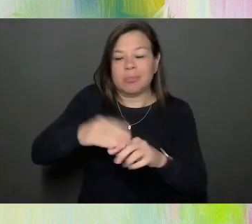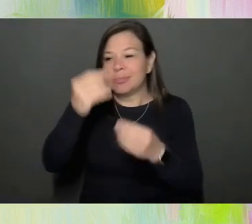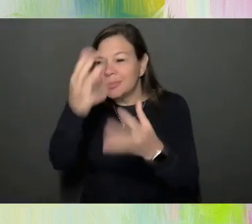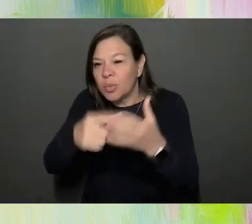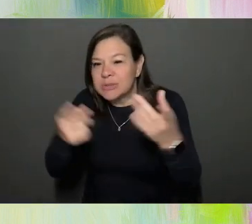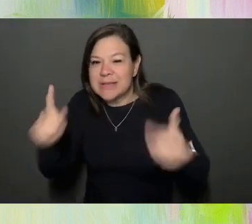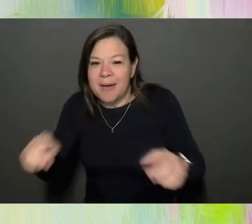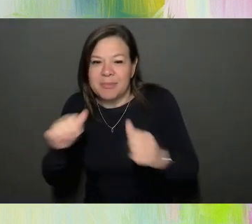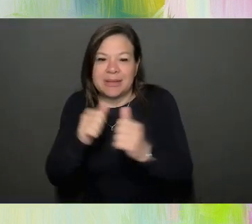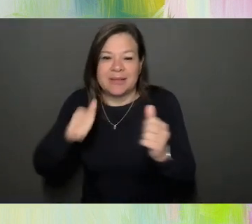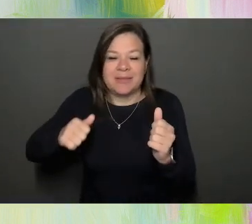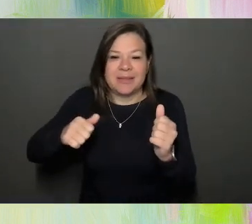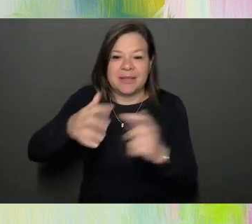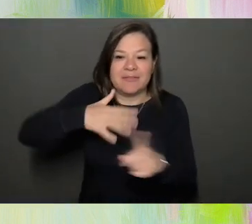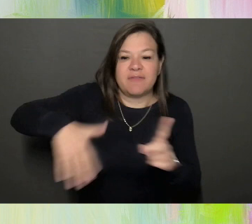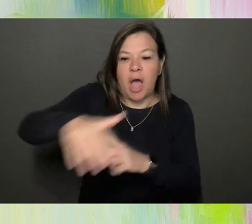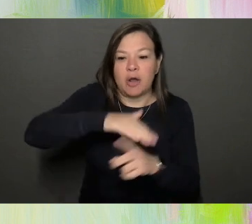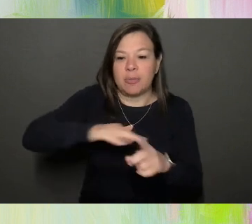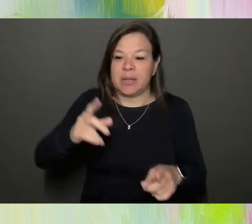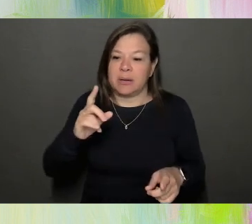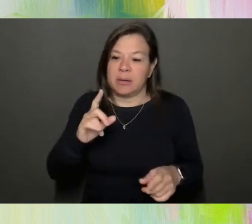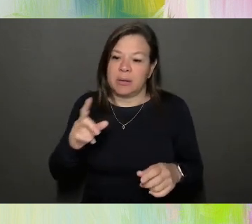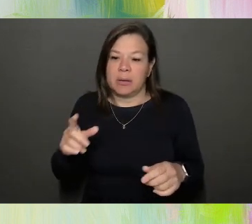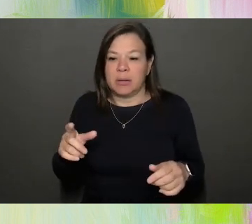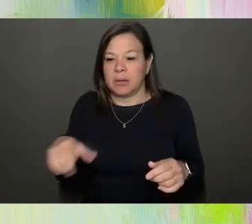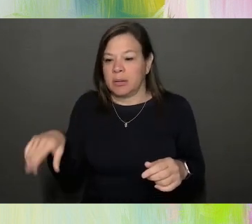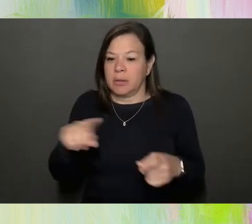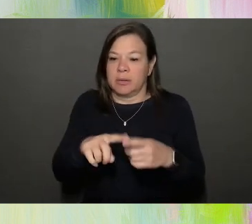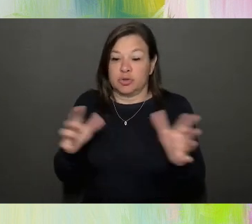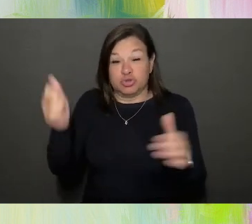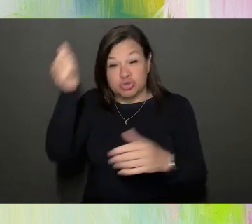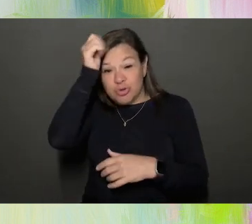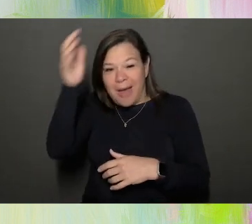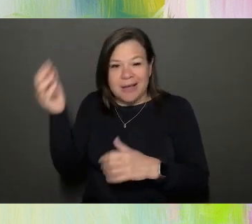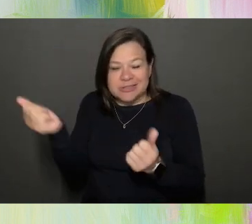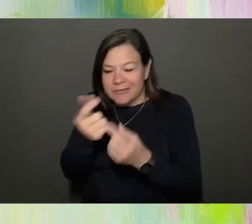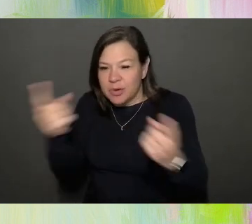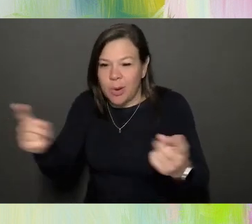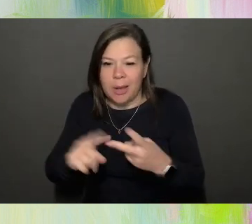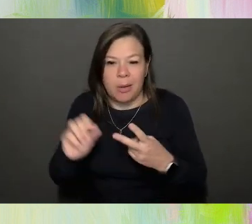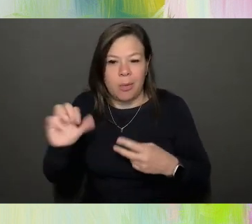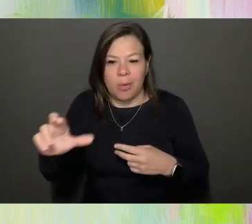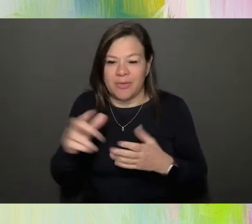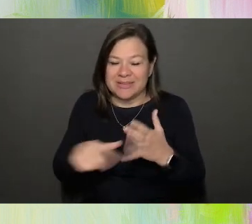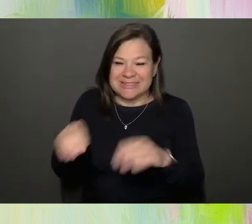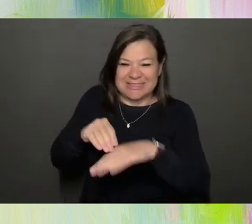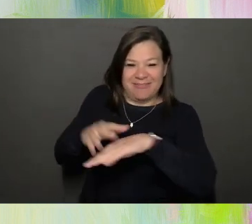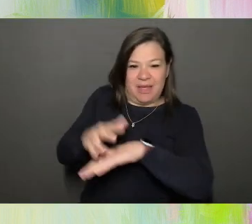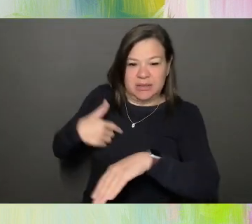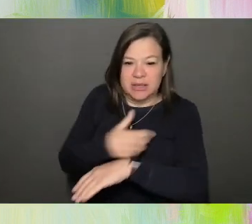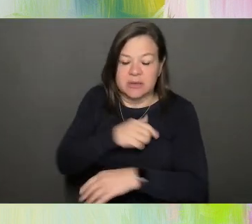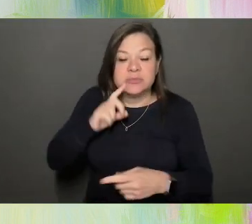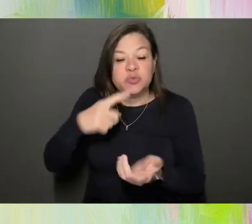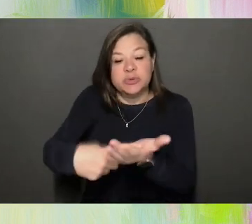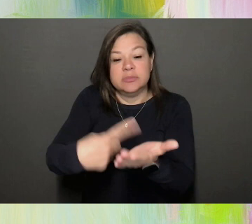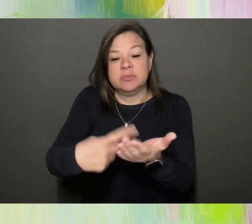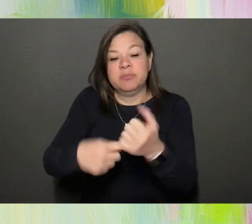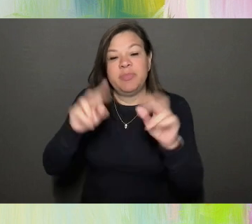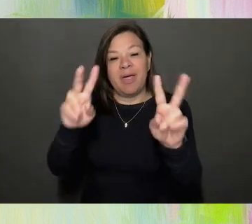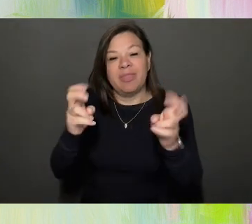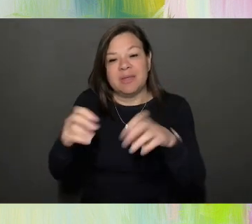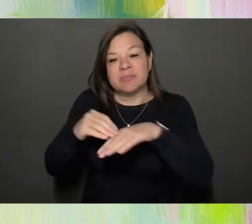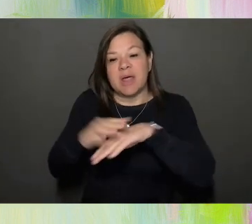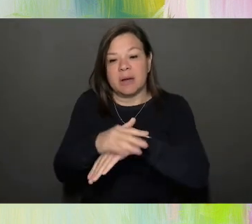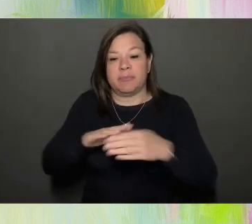everywhere, or, or this is affecting us is affecting everybody. So they talk about themes that affect communities in general.